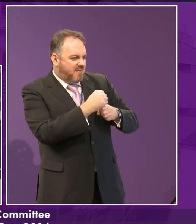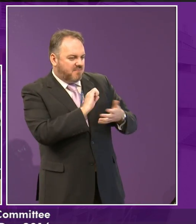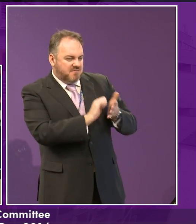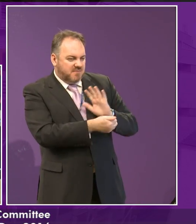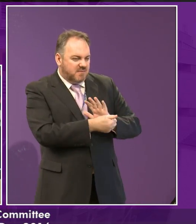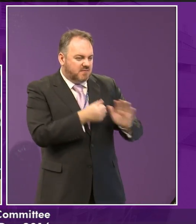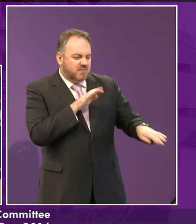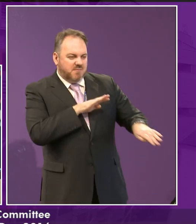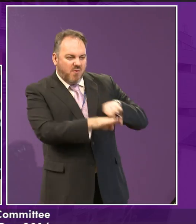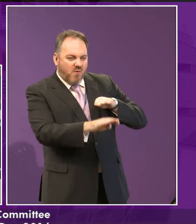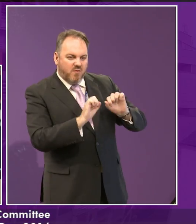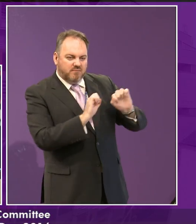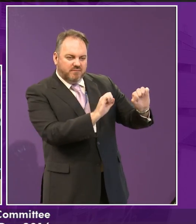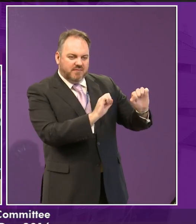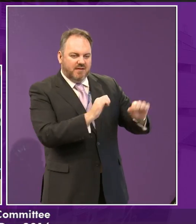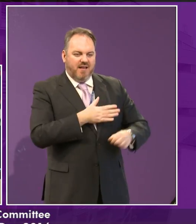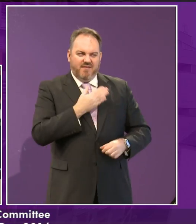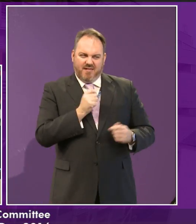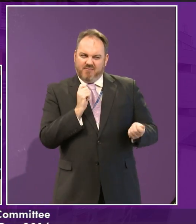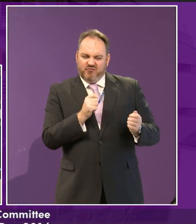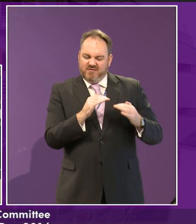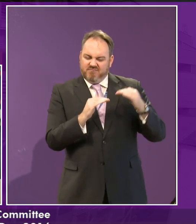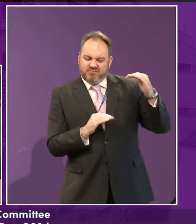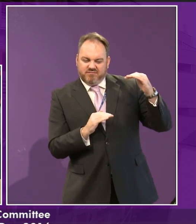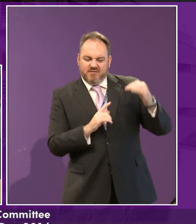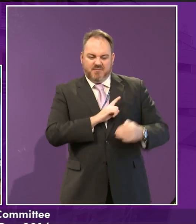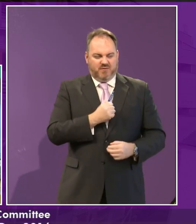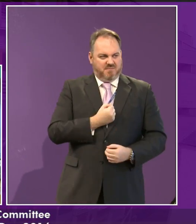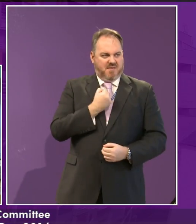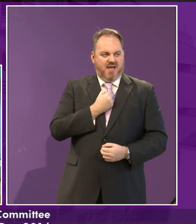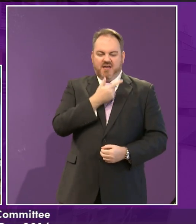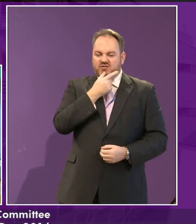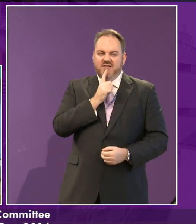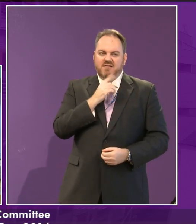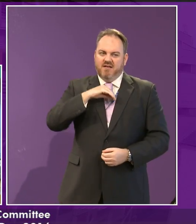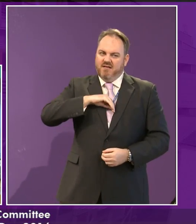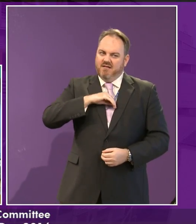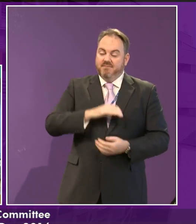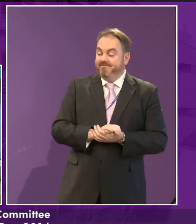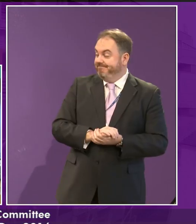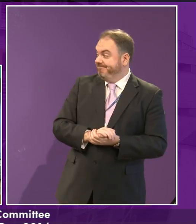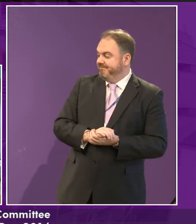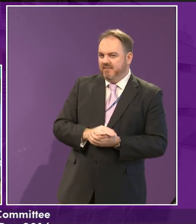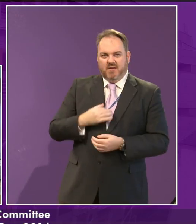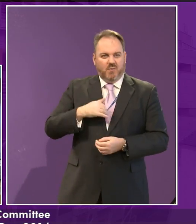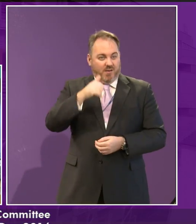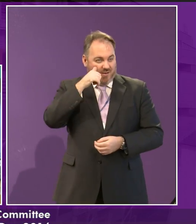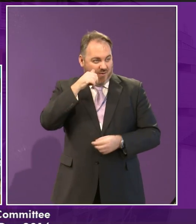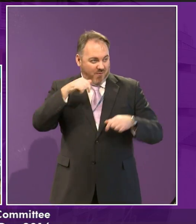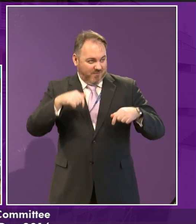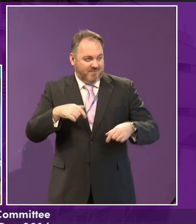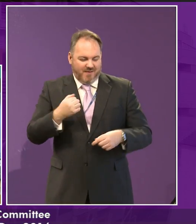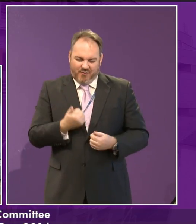I can be treated differently because of my gender. Yeah. And I know Motherwell's got a good women's team, haven't they?